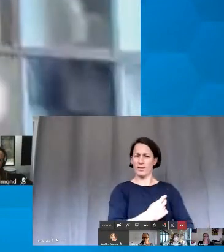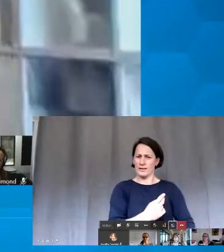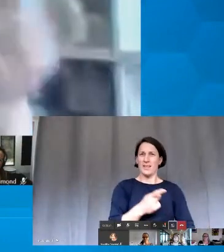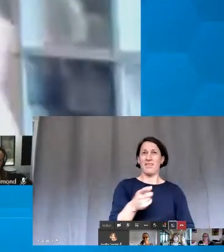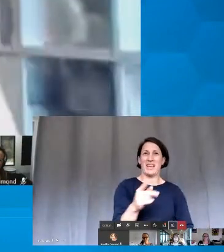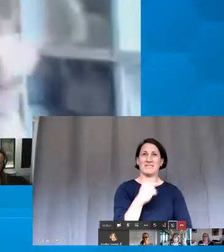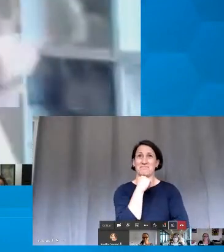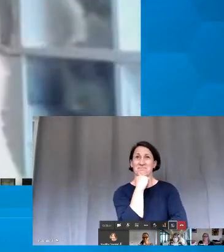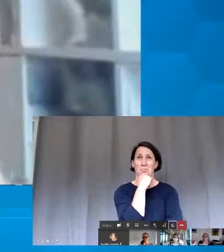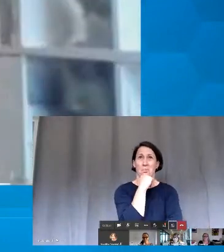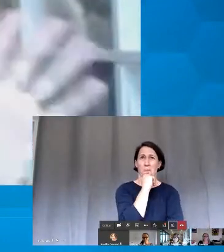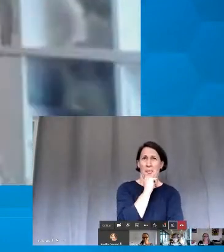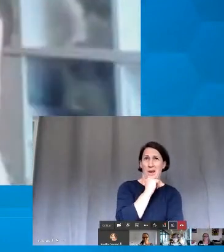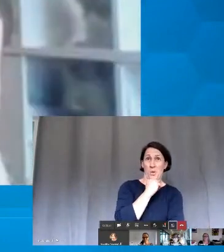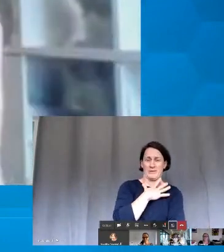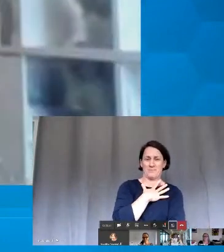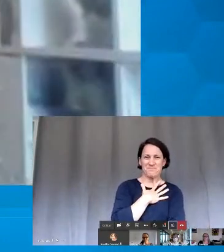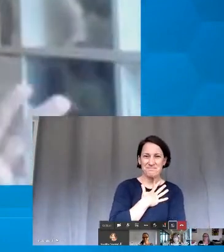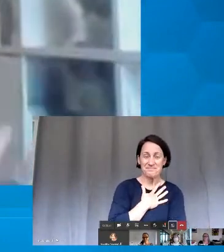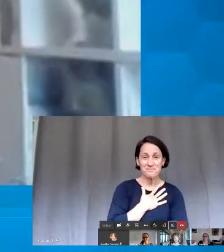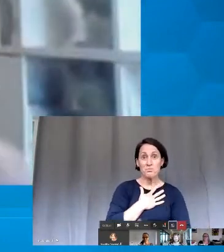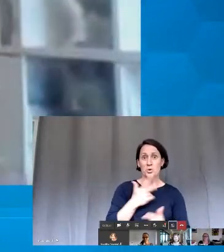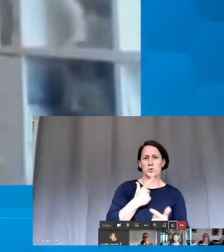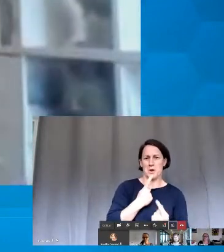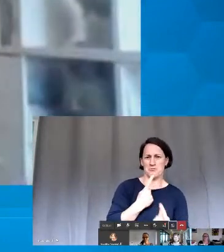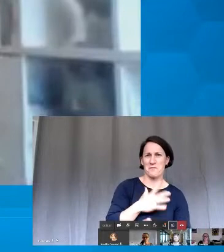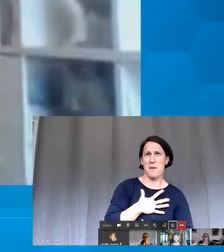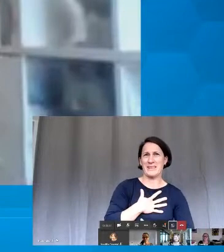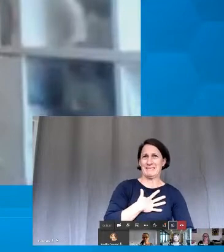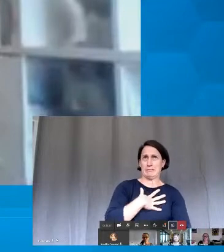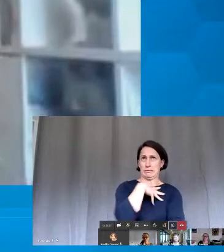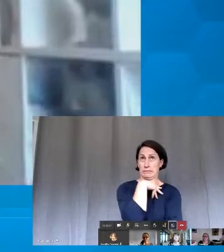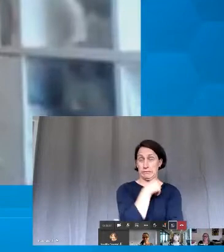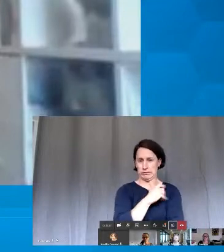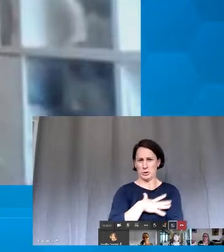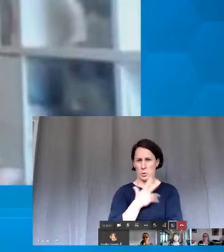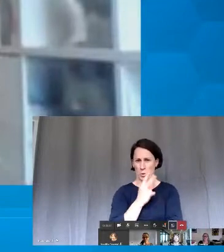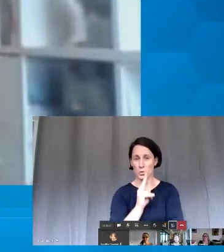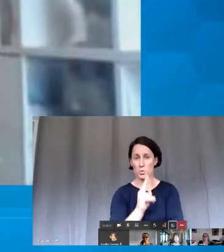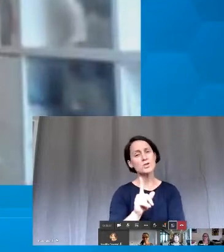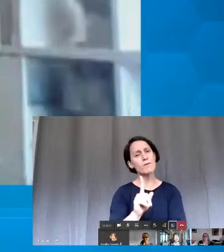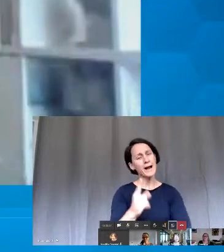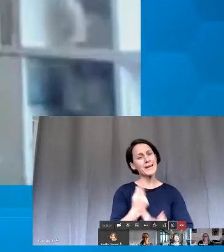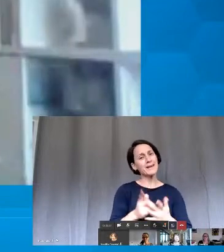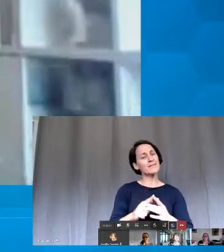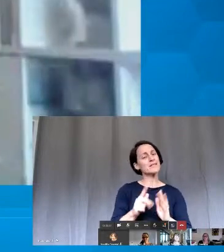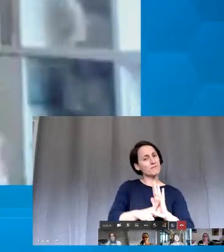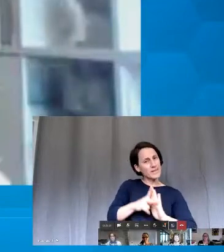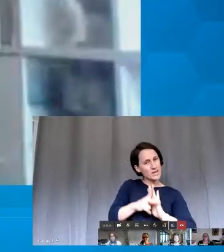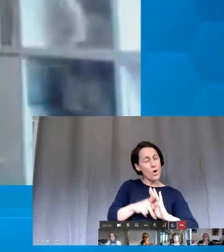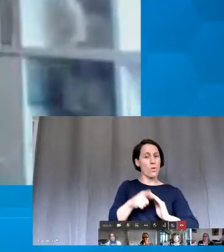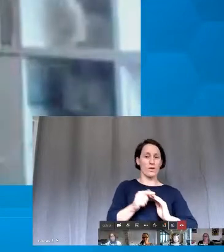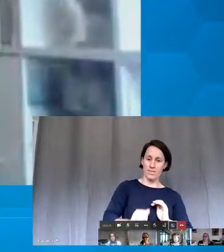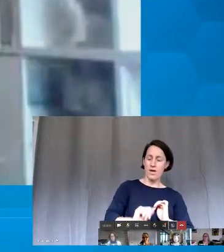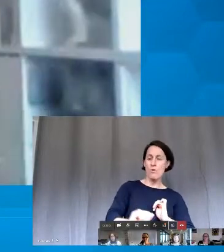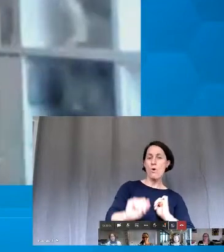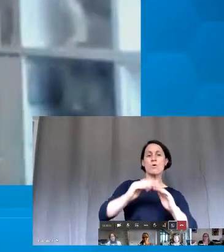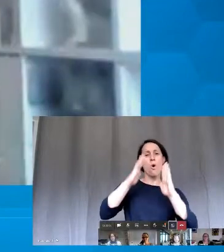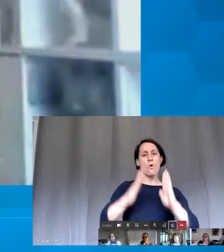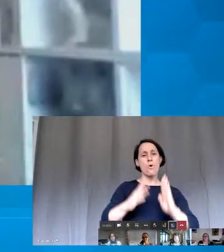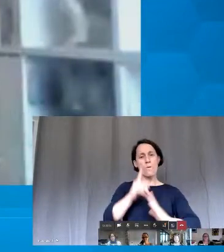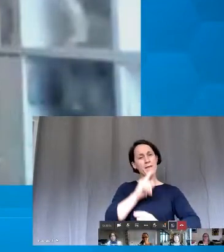just, you know, turn it off. But once it's a video, you can actually go and see. And I think you can take